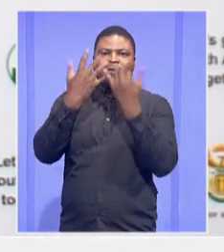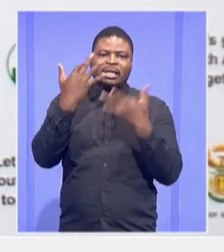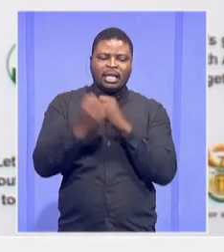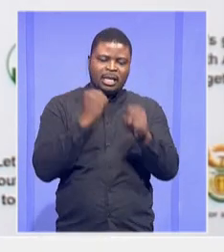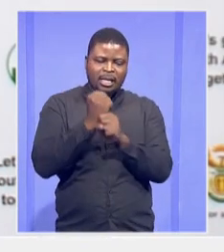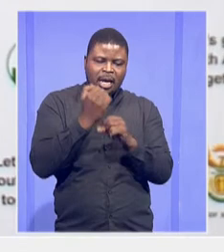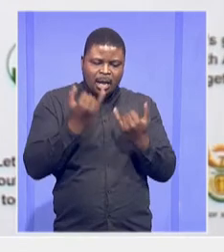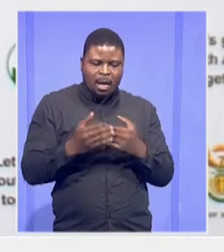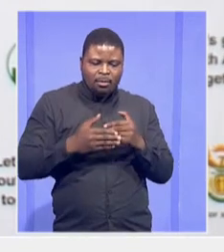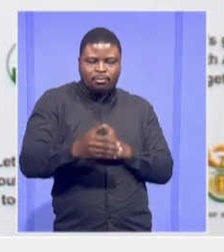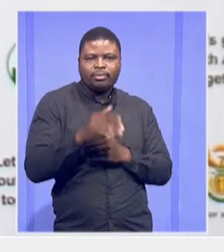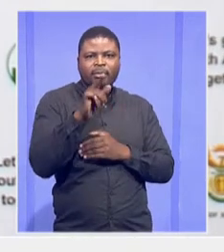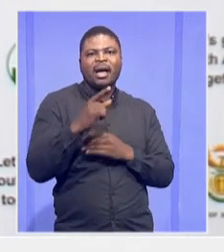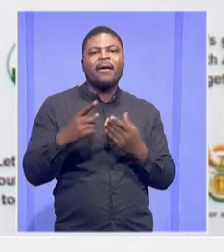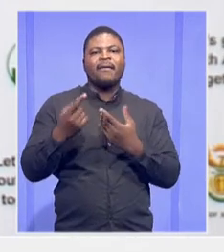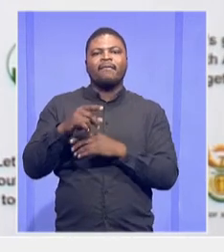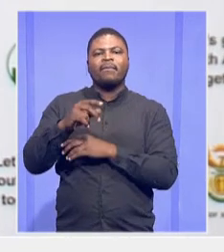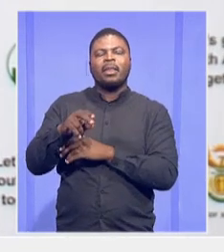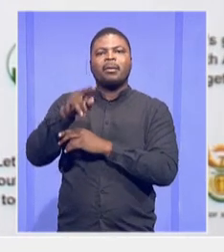Mvola Trust.